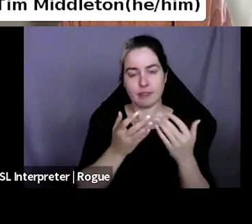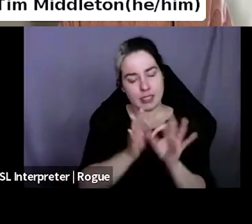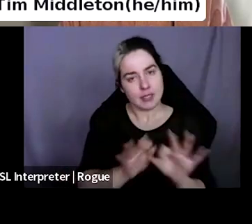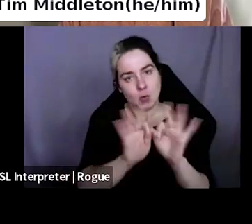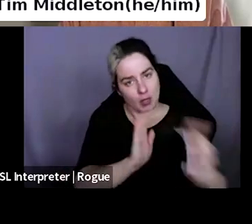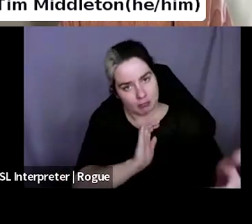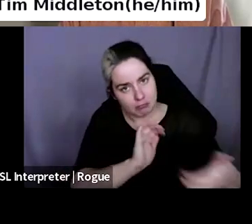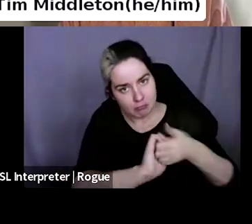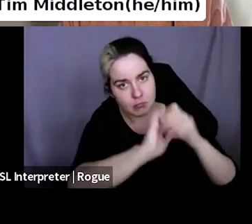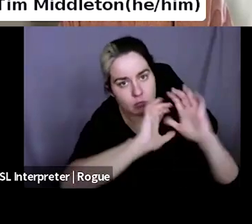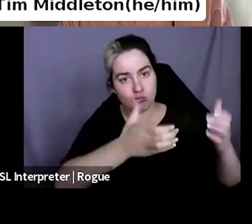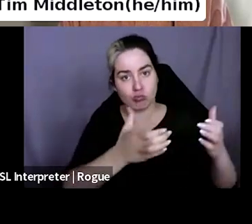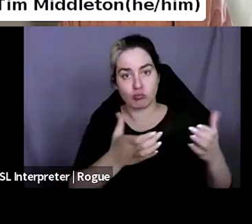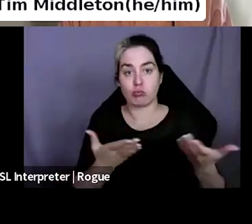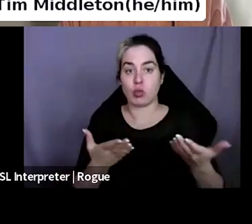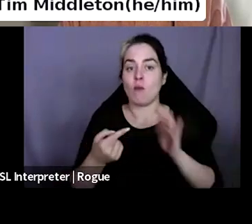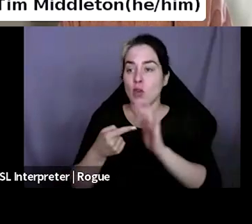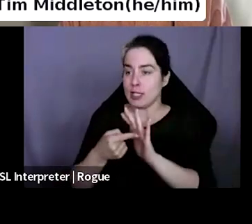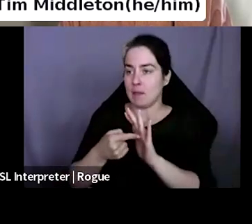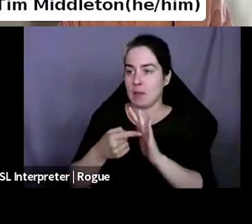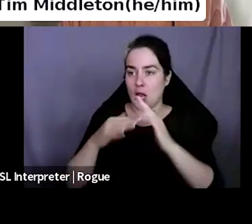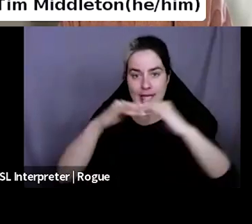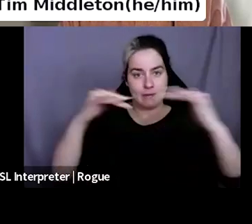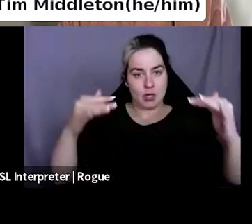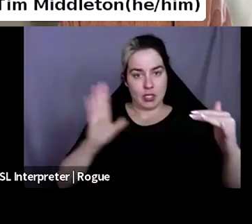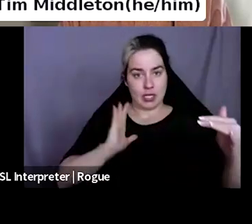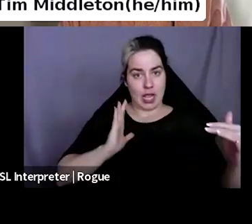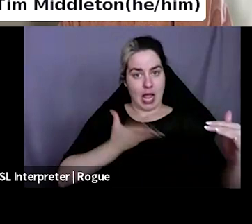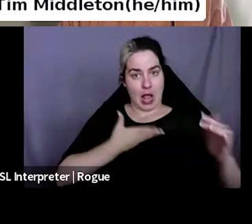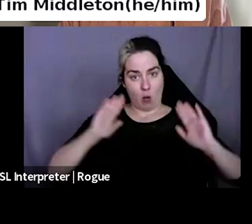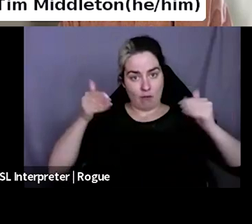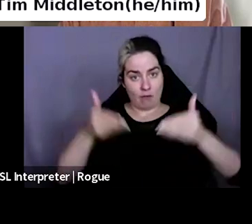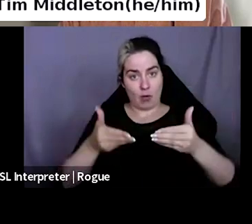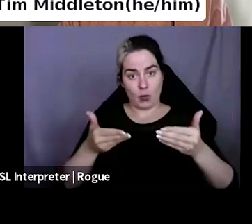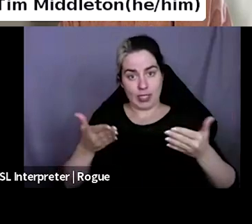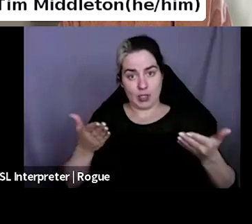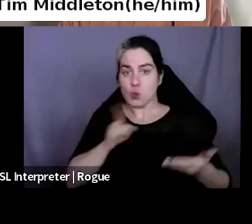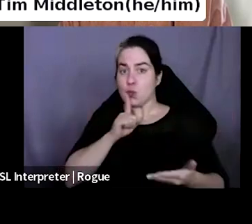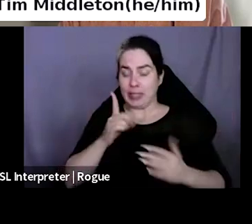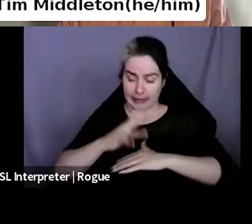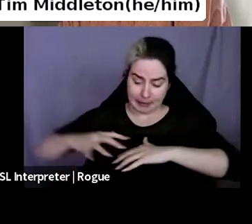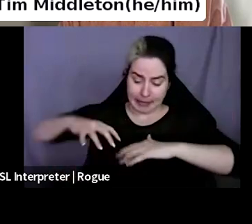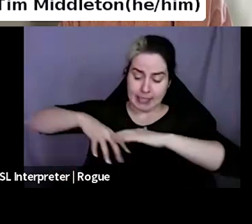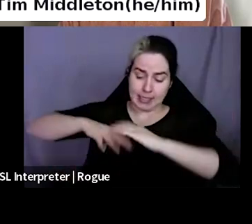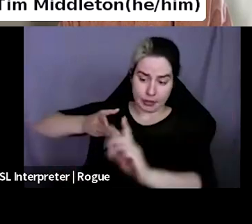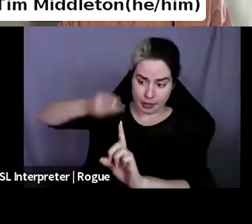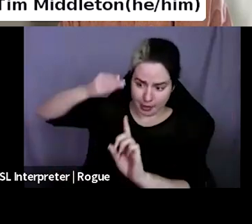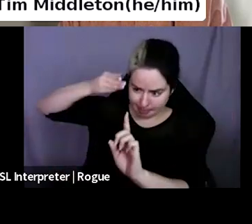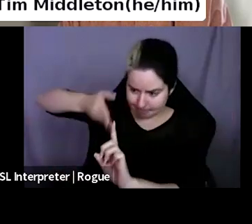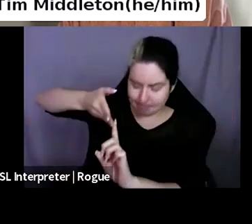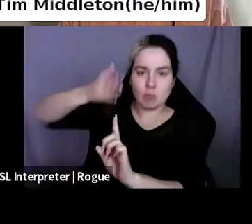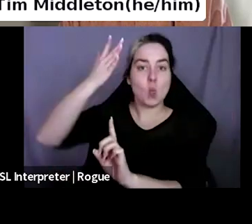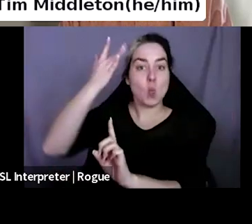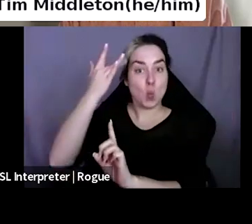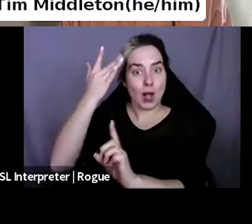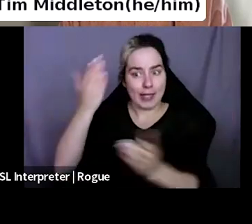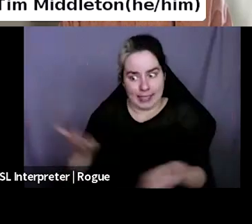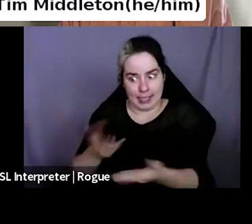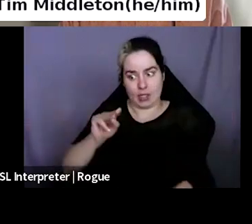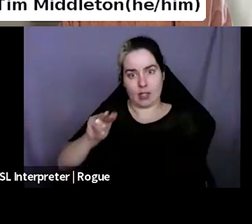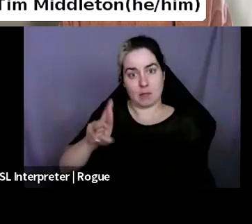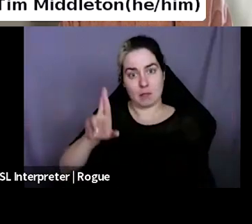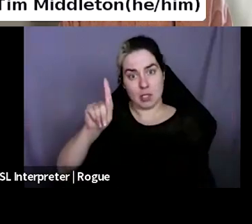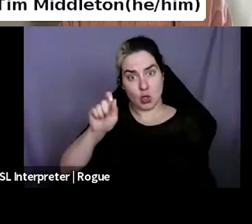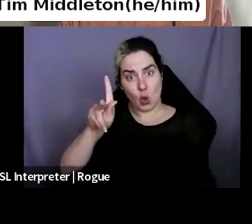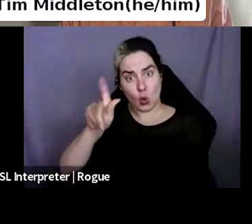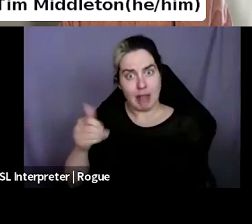Muskoka and we focus a lot of our diversity on indigenous authors and most of the great book